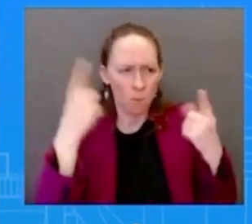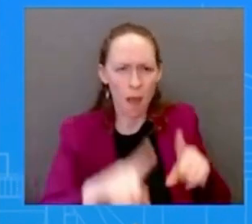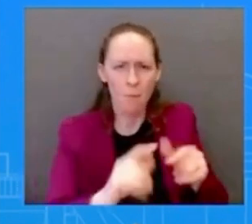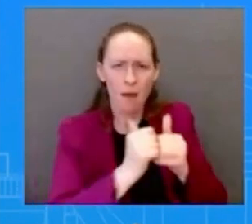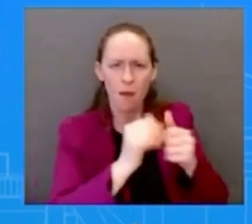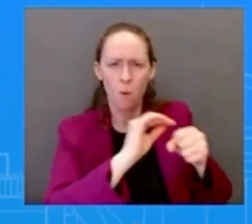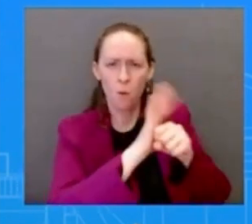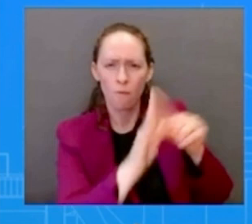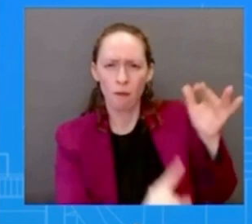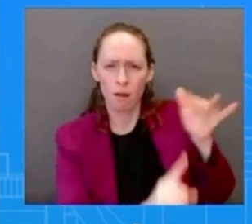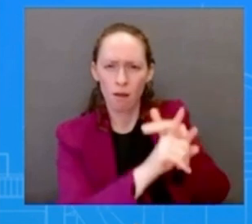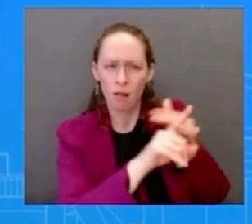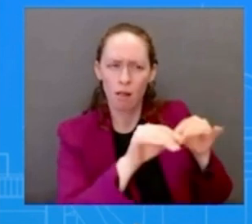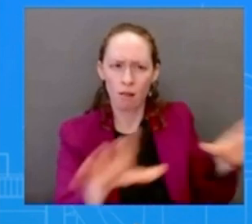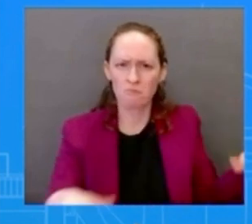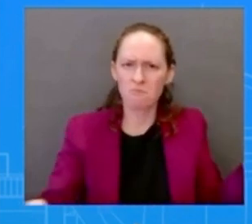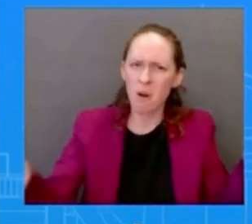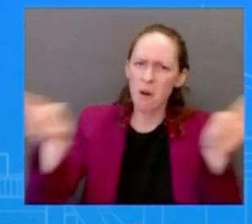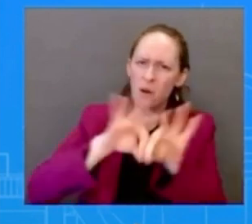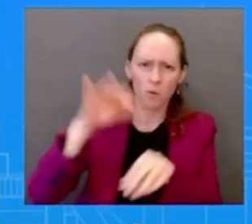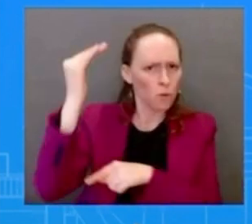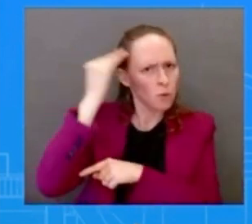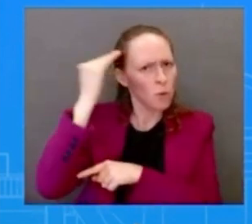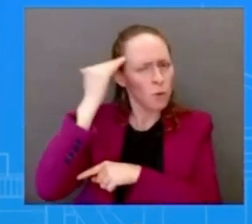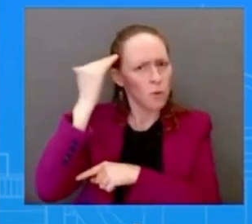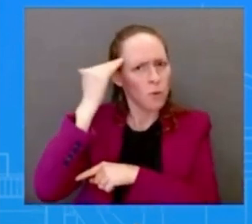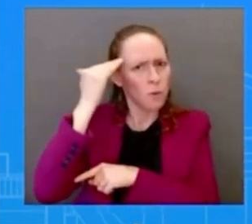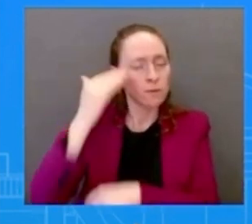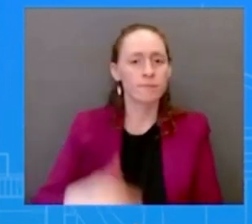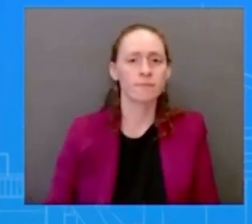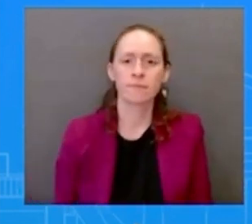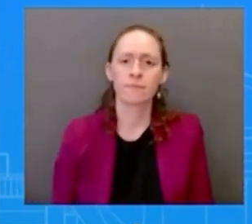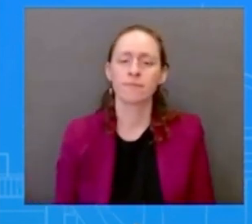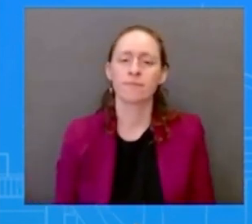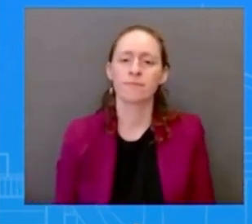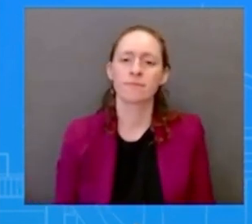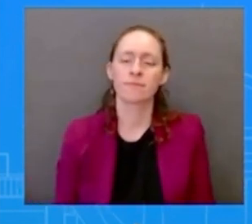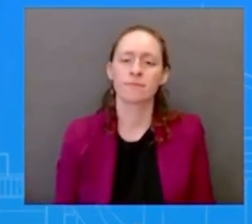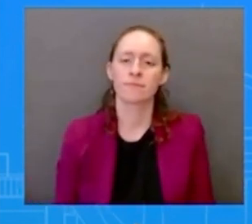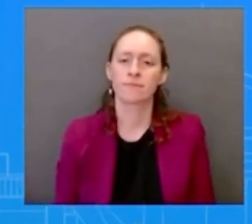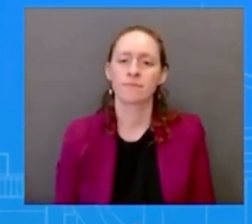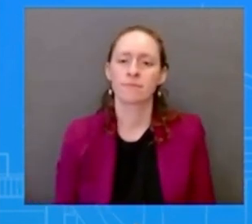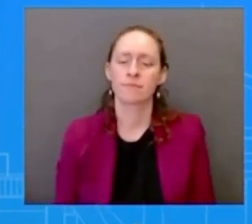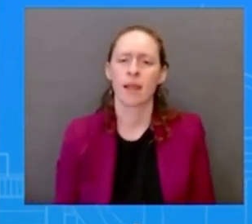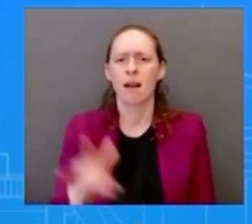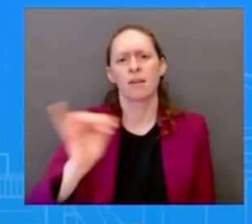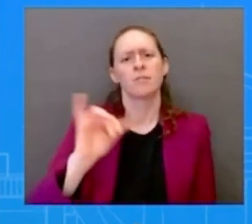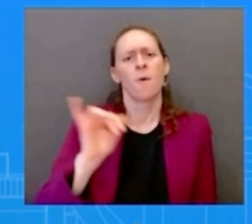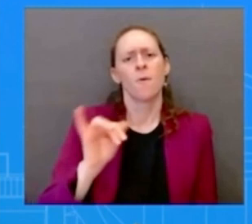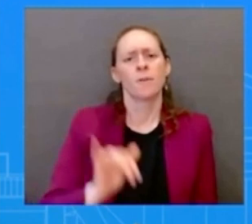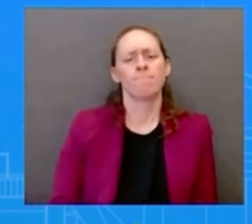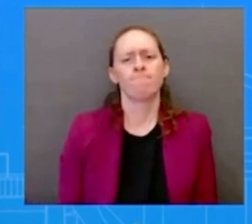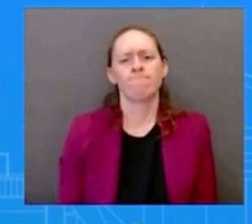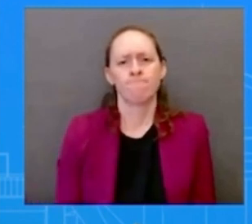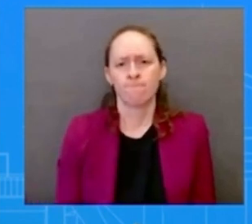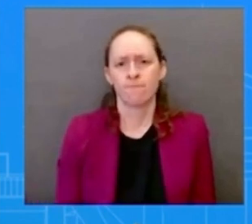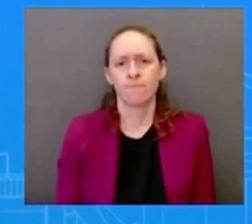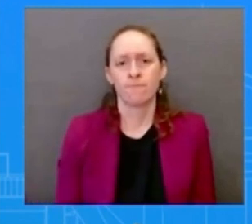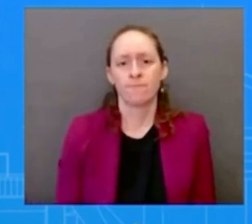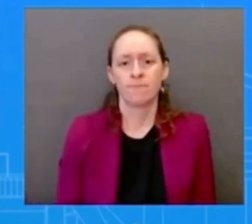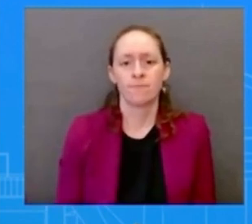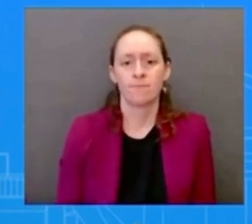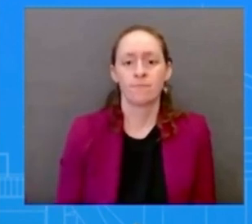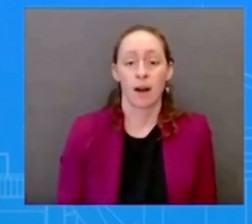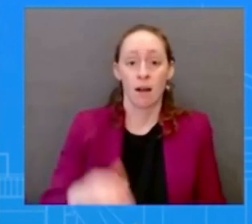and to get and also if uh once we have uh once the intelligence community has made the made the assessments clearly we would share that with the